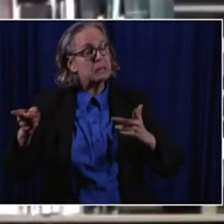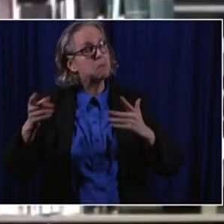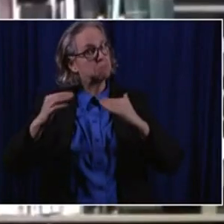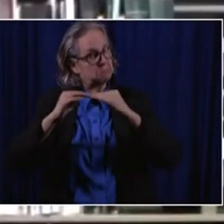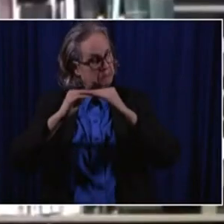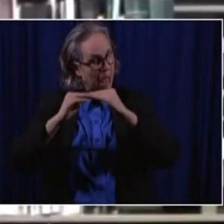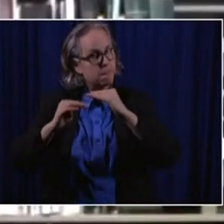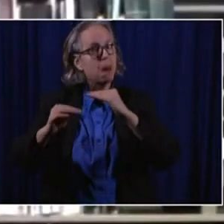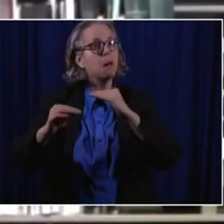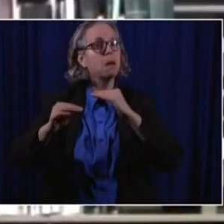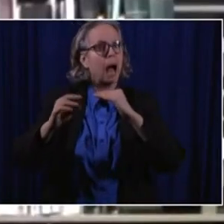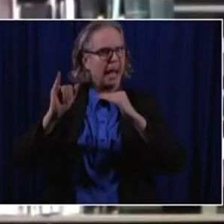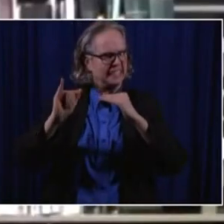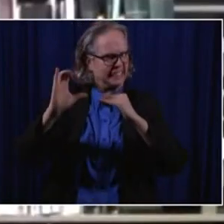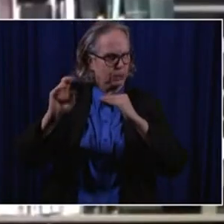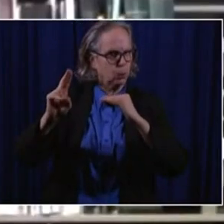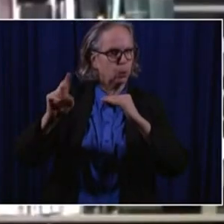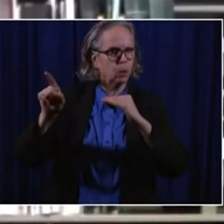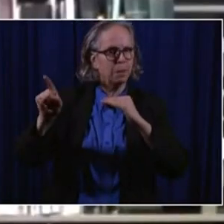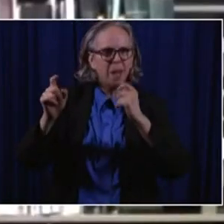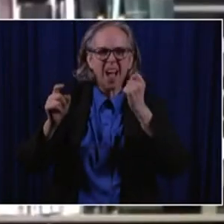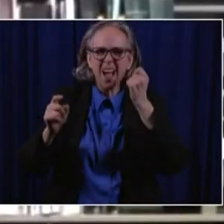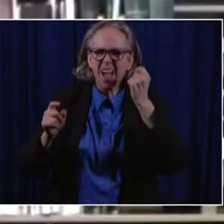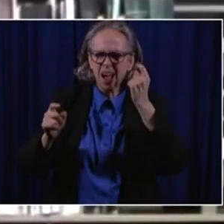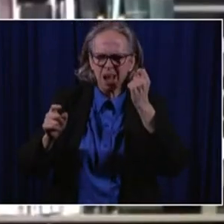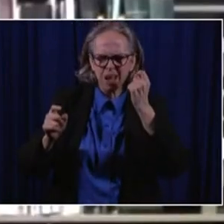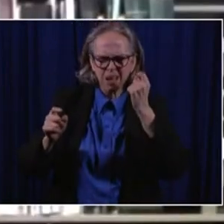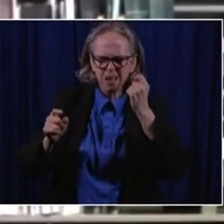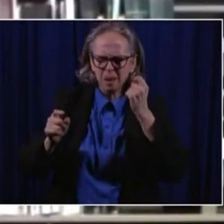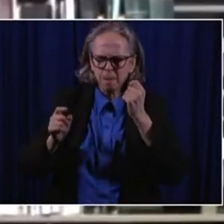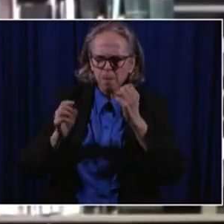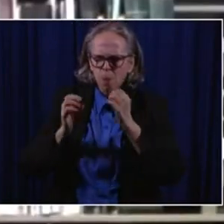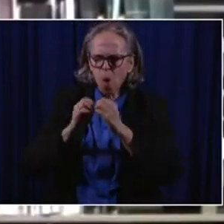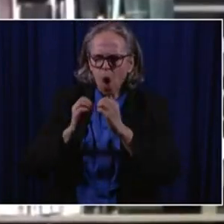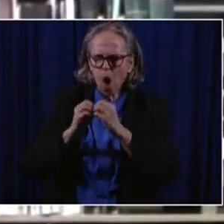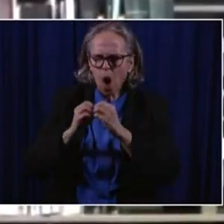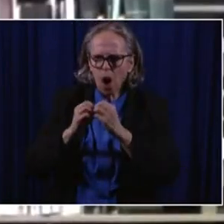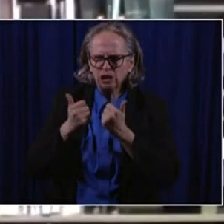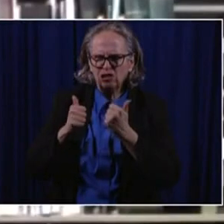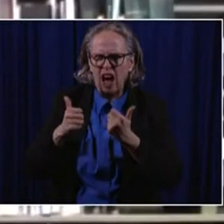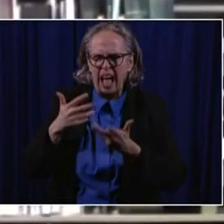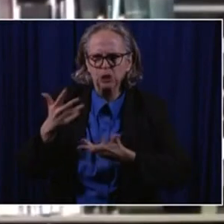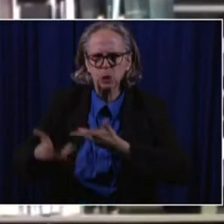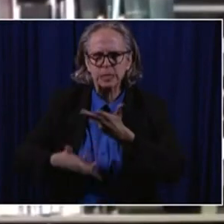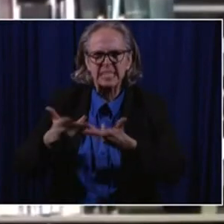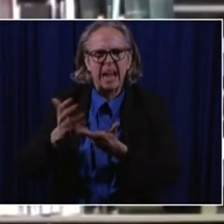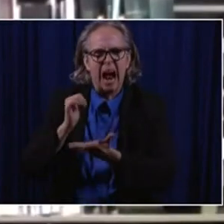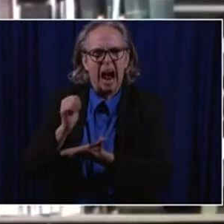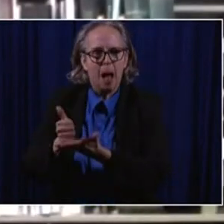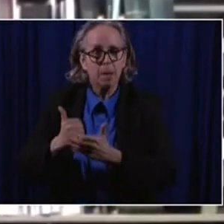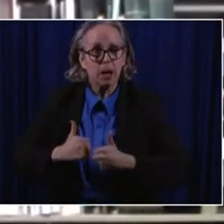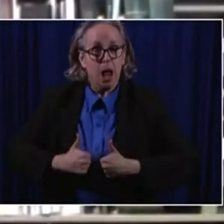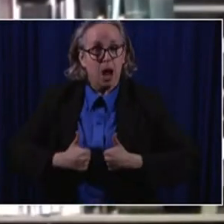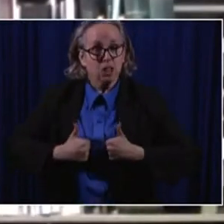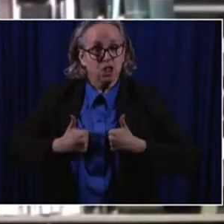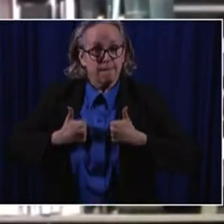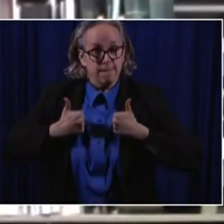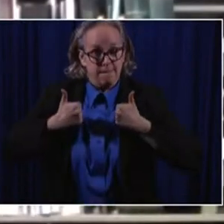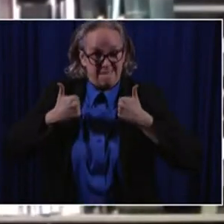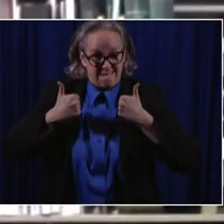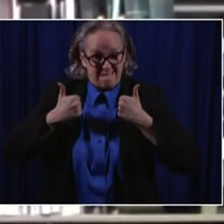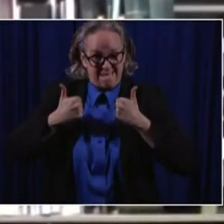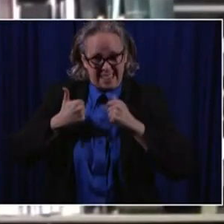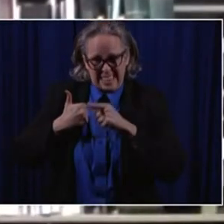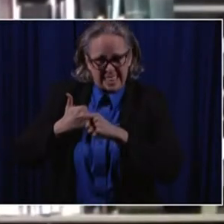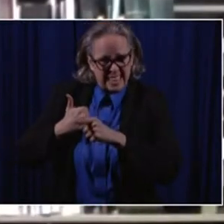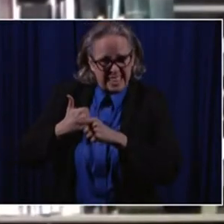wonderful facility, they had maximized everything that they could do to him to help him and that it was in his best interest. And he agreed to it and